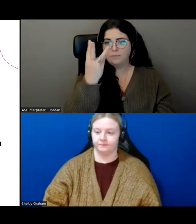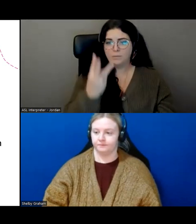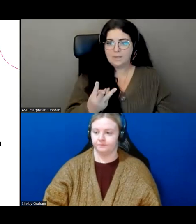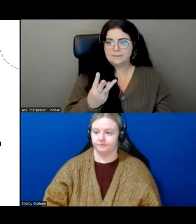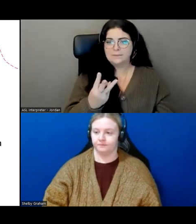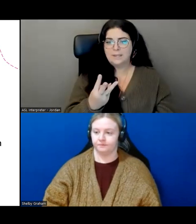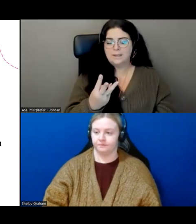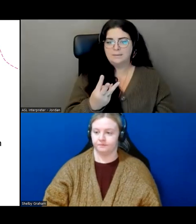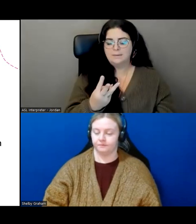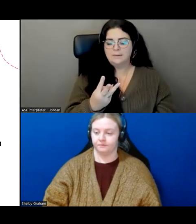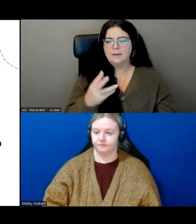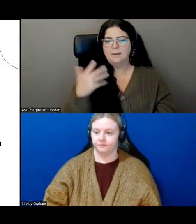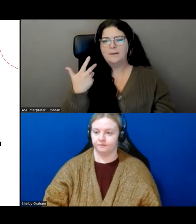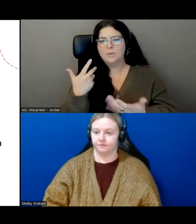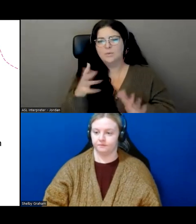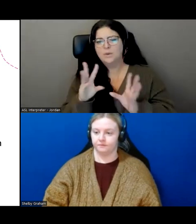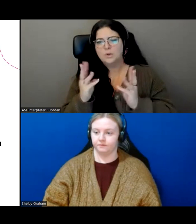the link afterwards if you'd like.